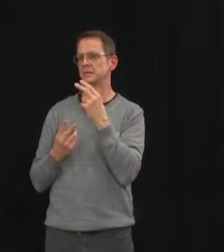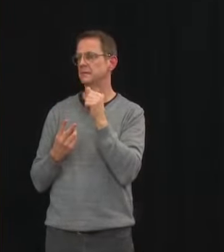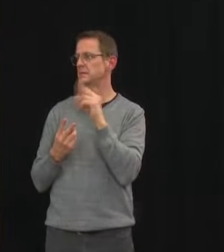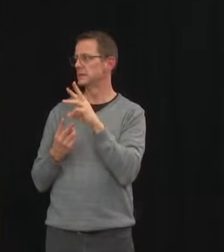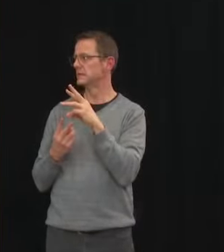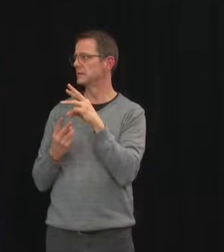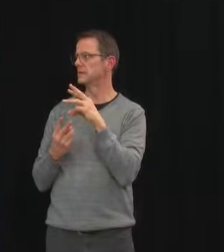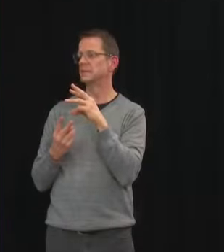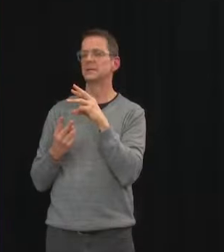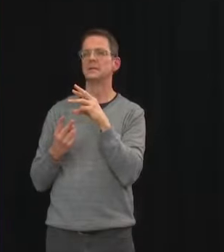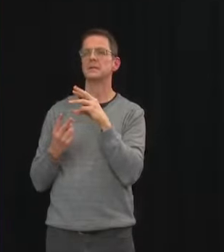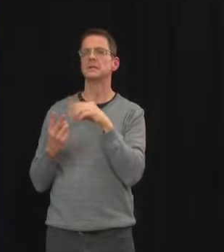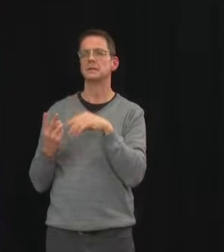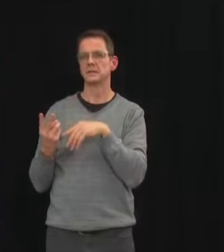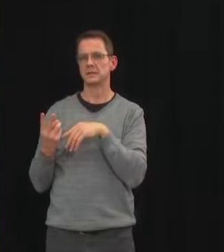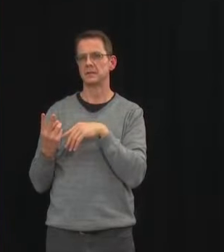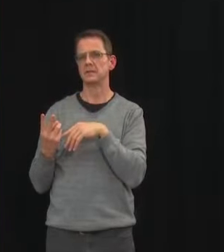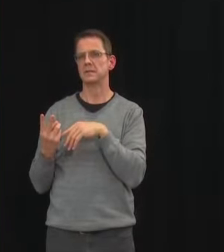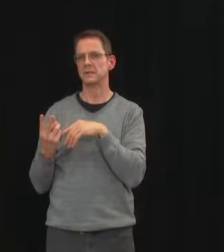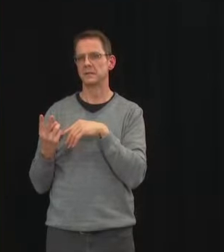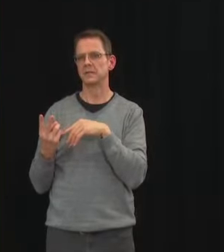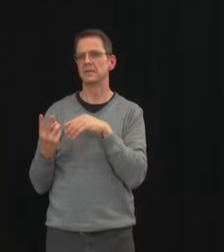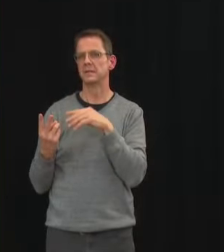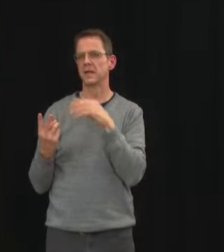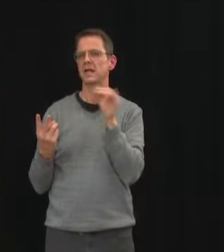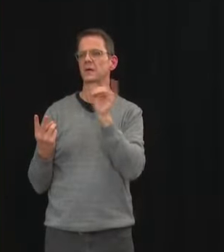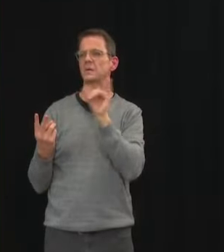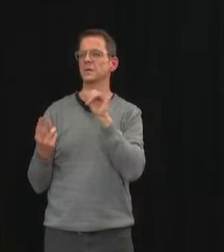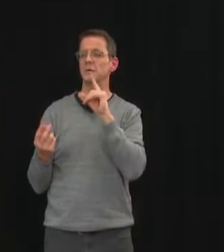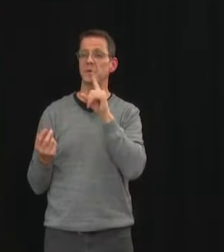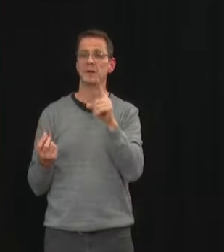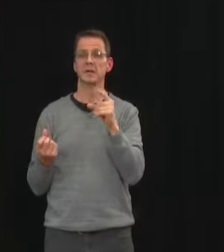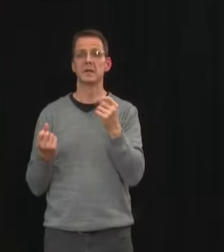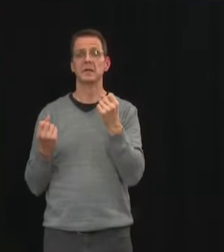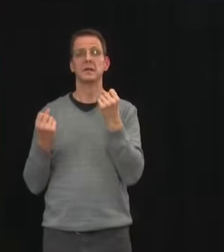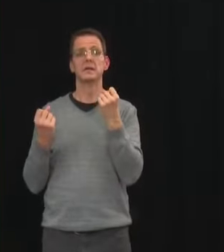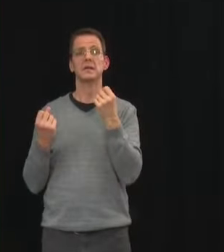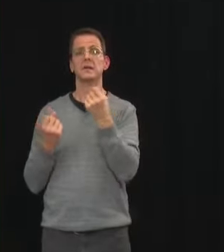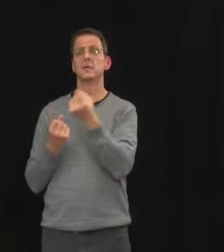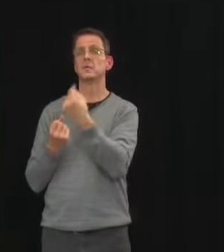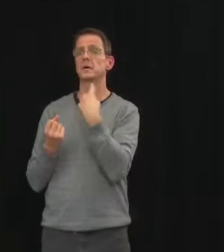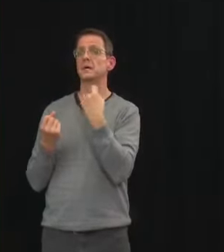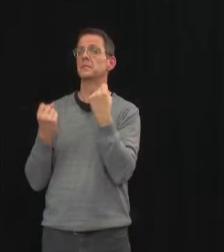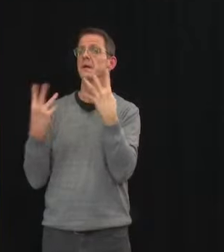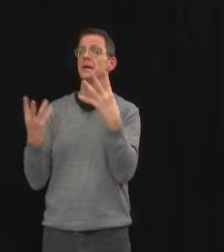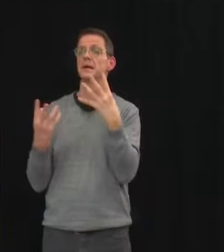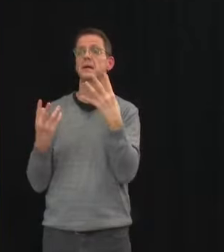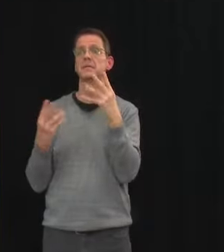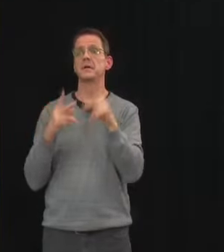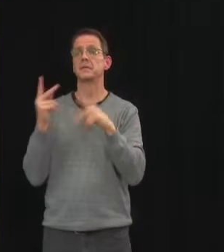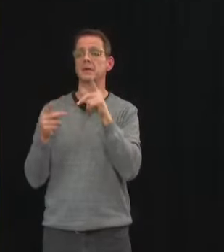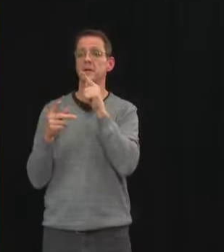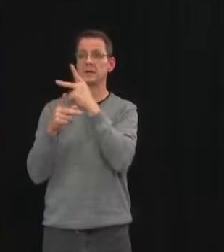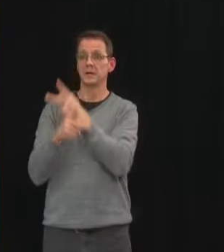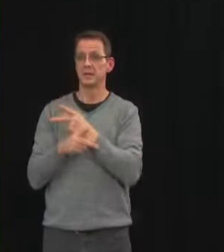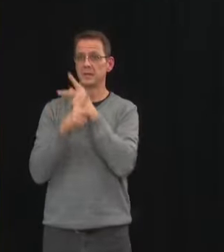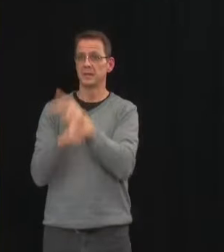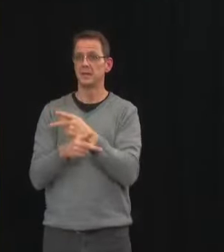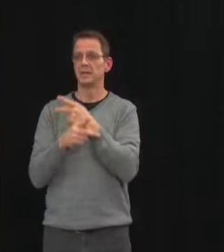-term care and in dsl4 have had two vaccinations most of them for at least a month now my question is um